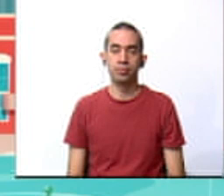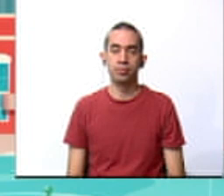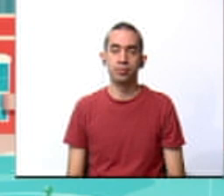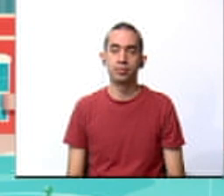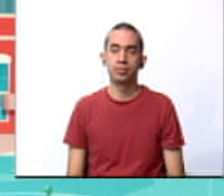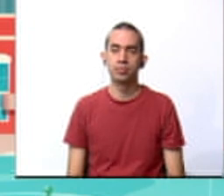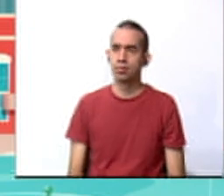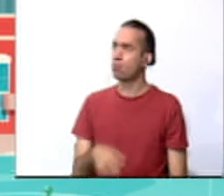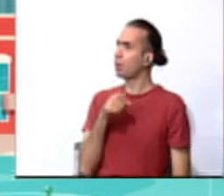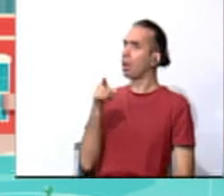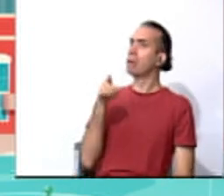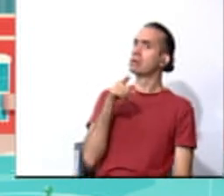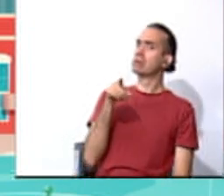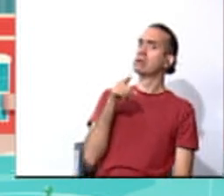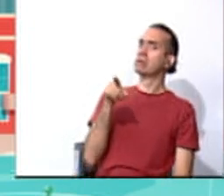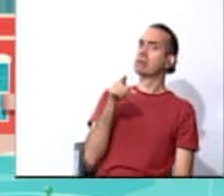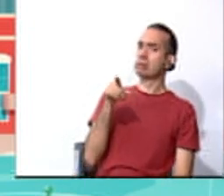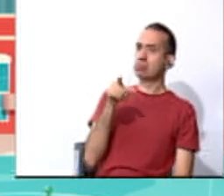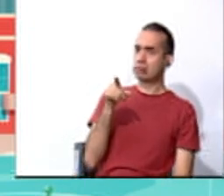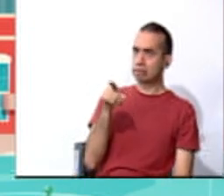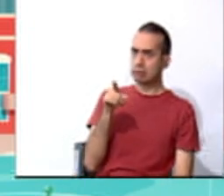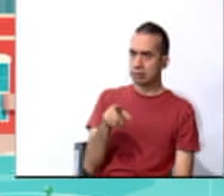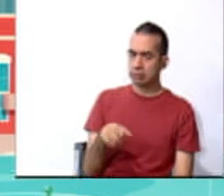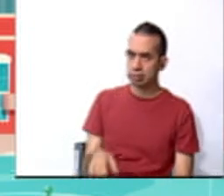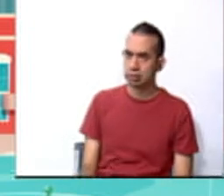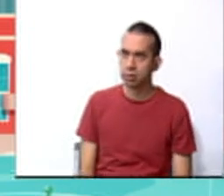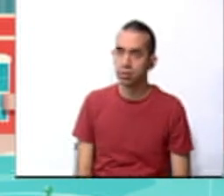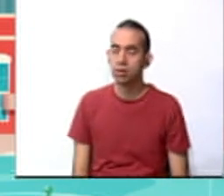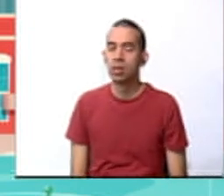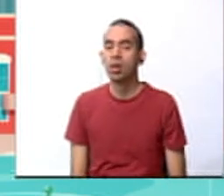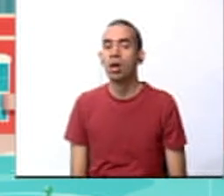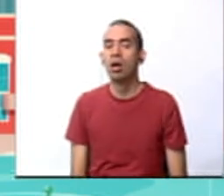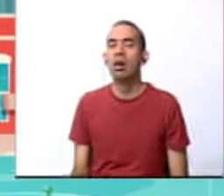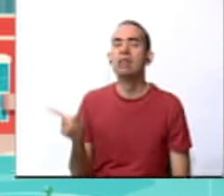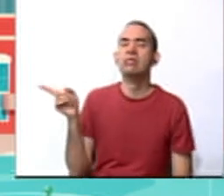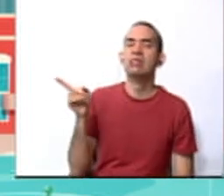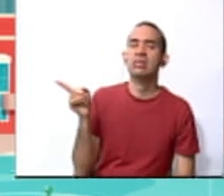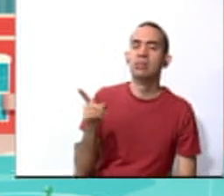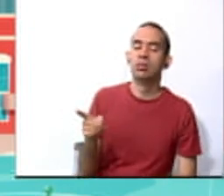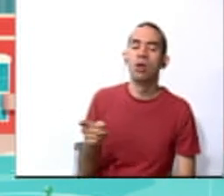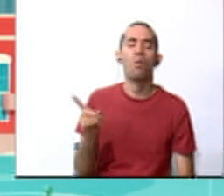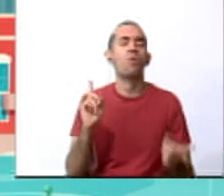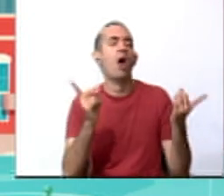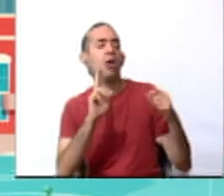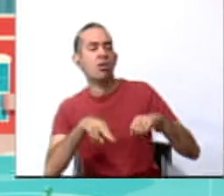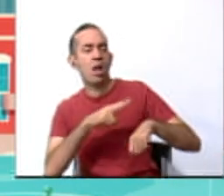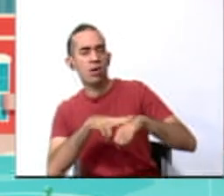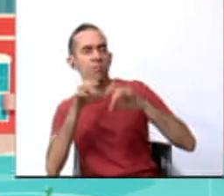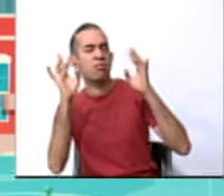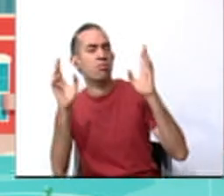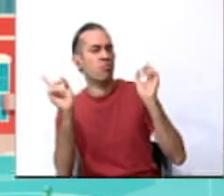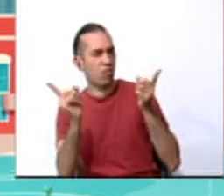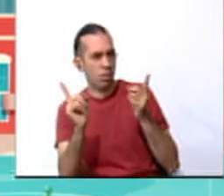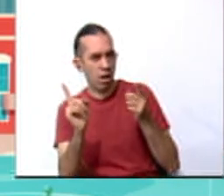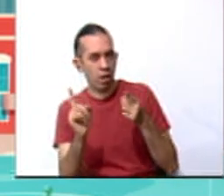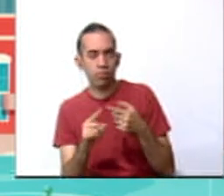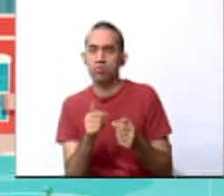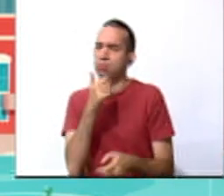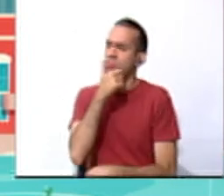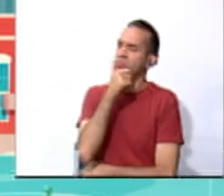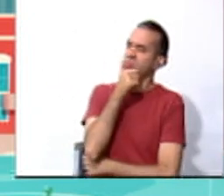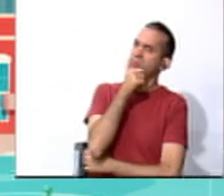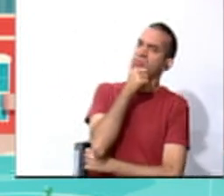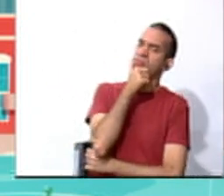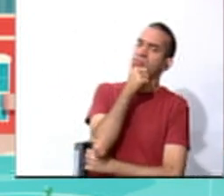And what about that picture? Water. Okay, Daniela. What natural disaster could that be? Well,